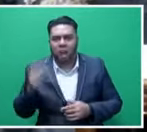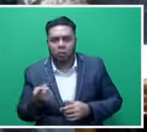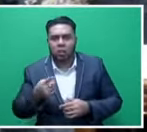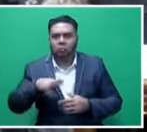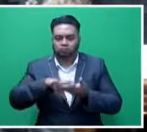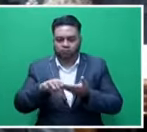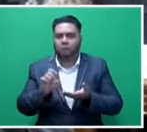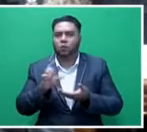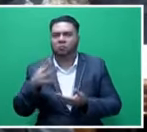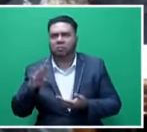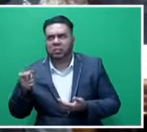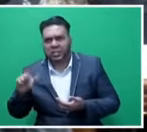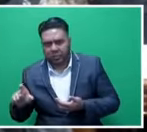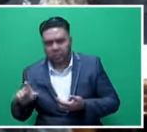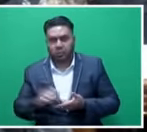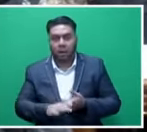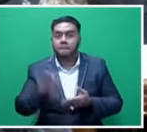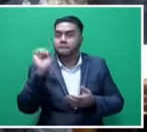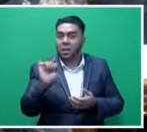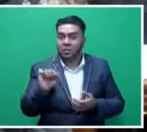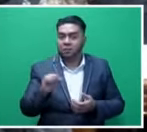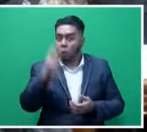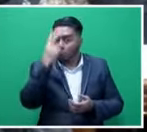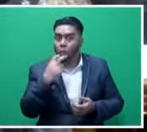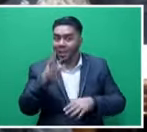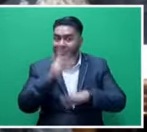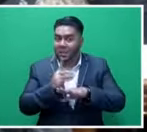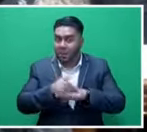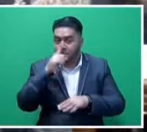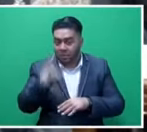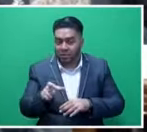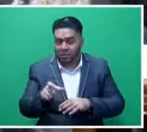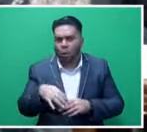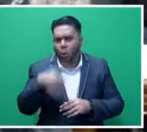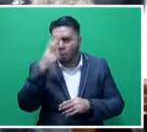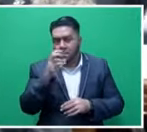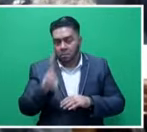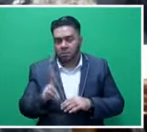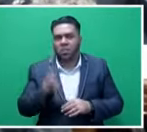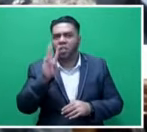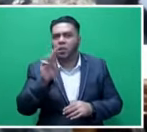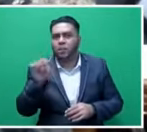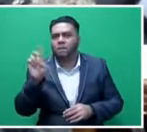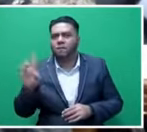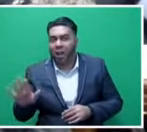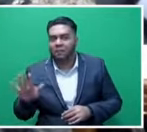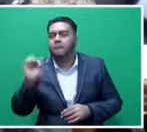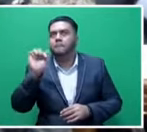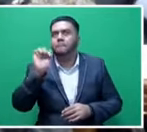.57. And Bus fare programme for old and disabled persons or elderly persons, $3.45 million.